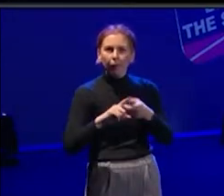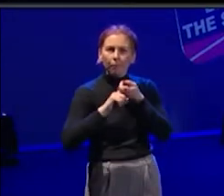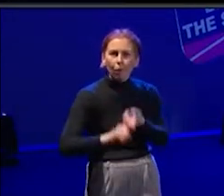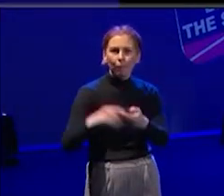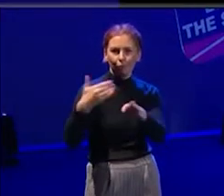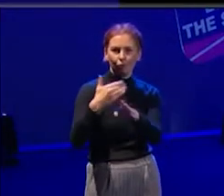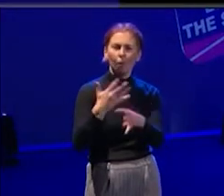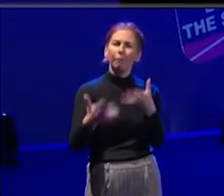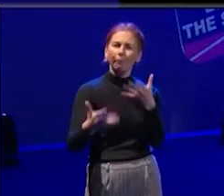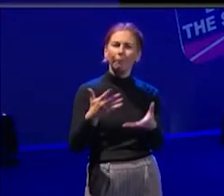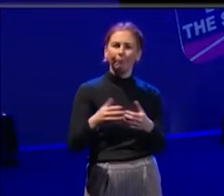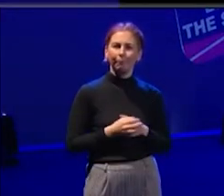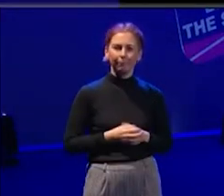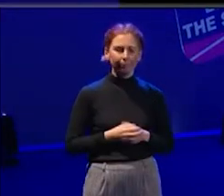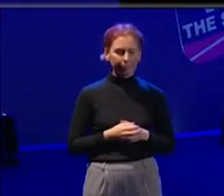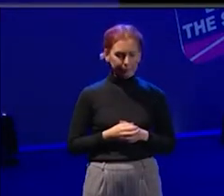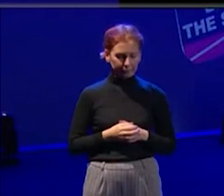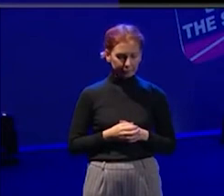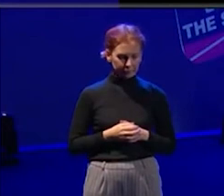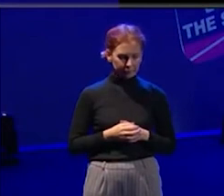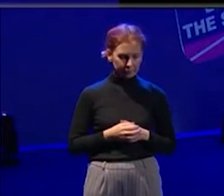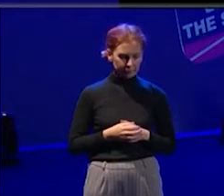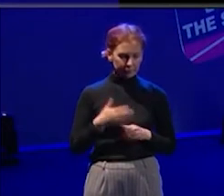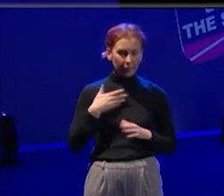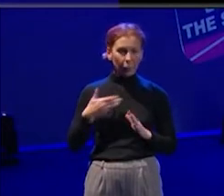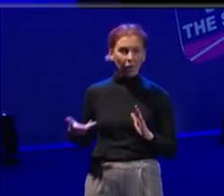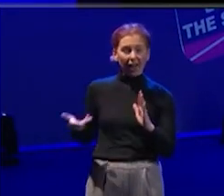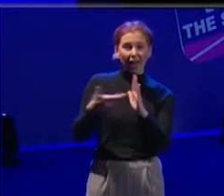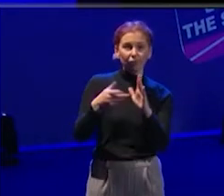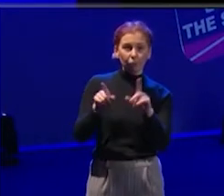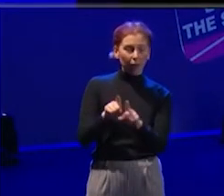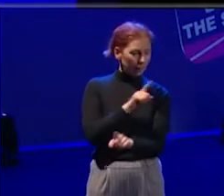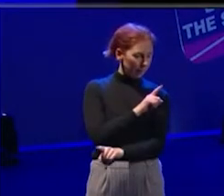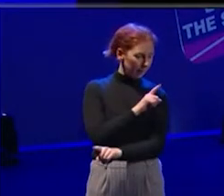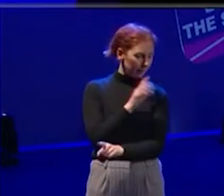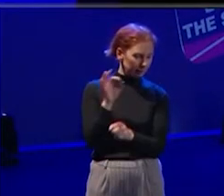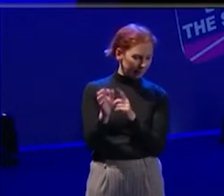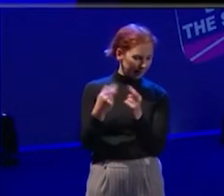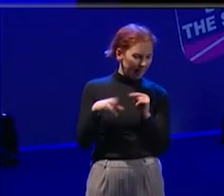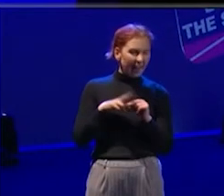I'm just going to add on to that as well. I think that when, particularly when you're starting out,